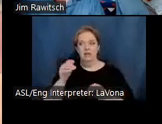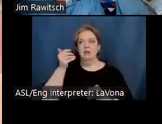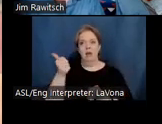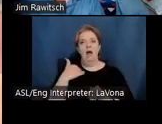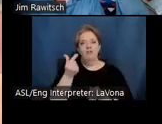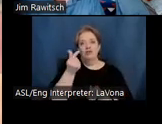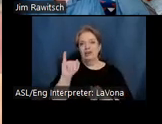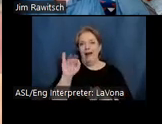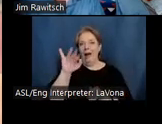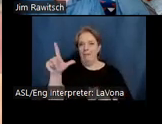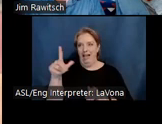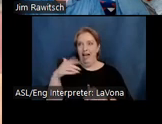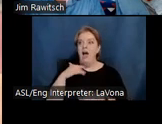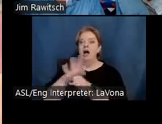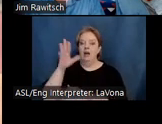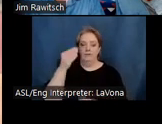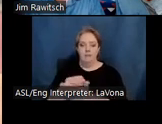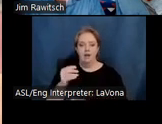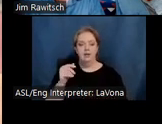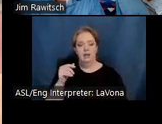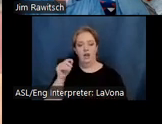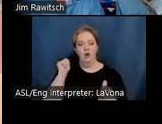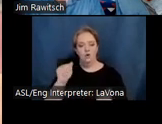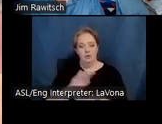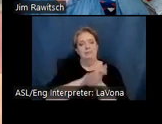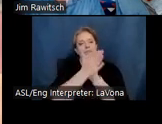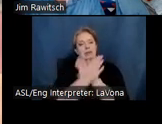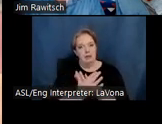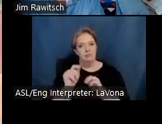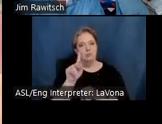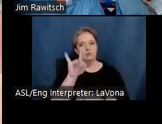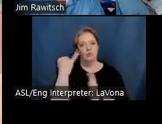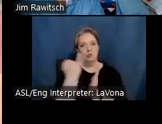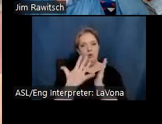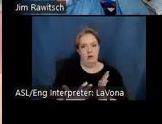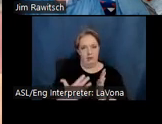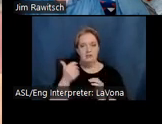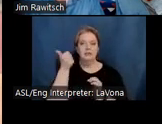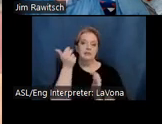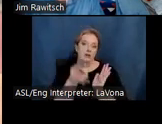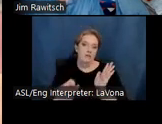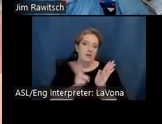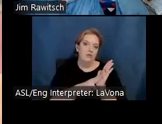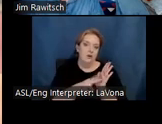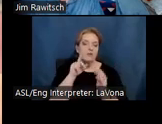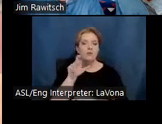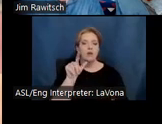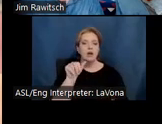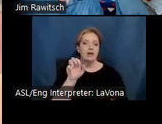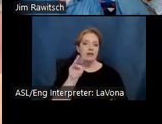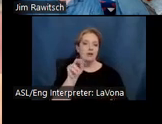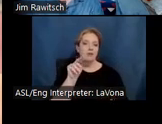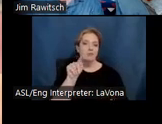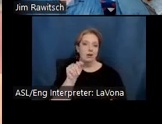she needed to pursue her dreams in studio art. She enrolled at what would become Claremont Graduate University,